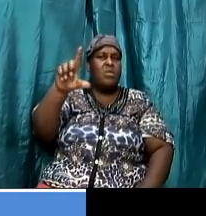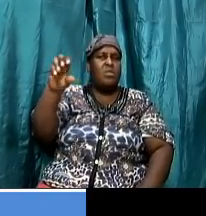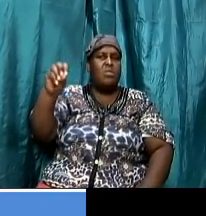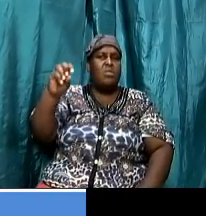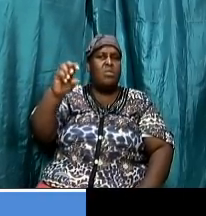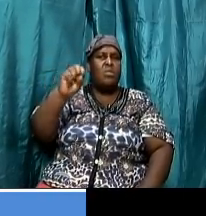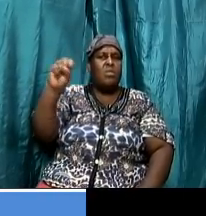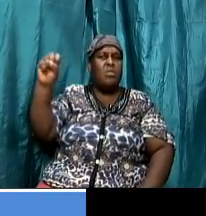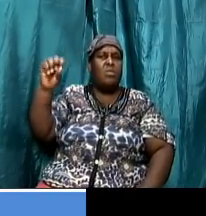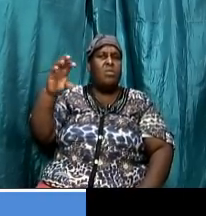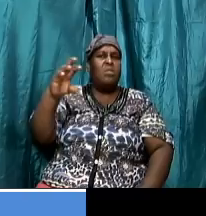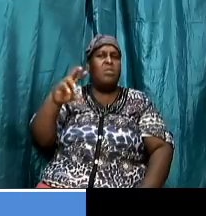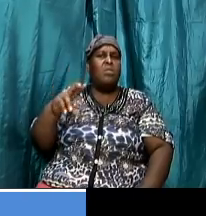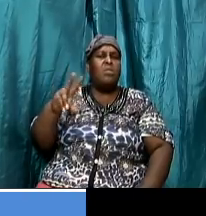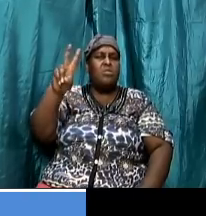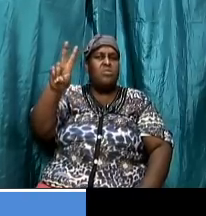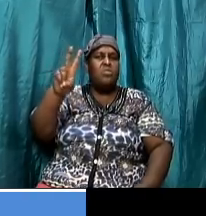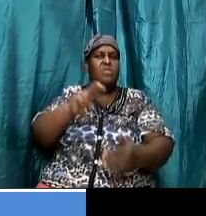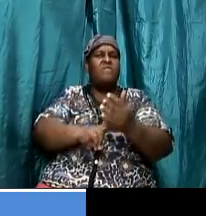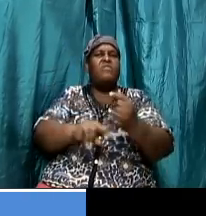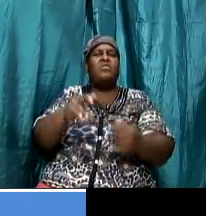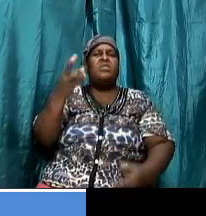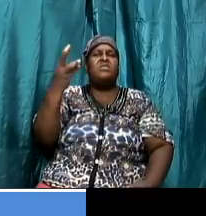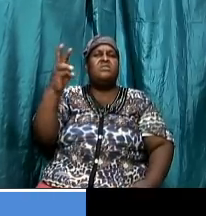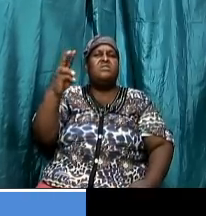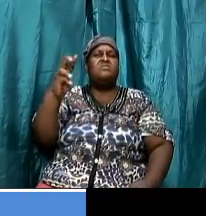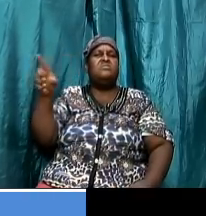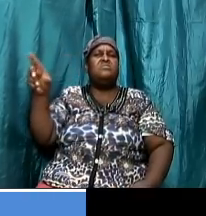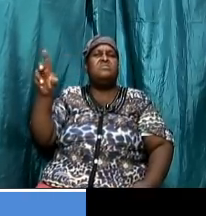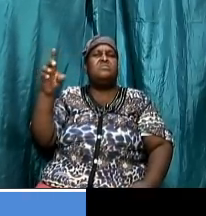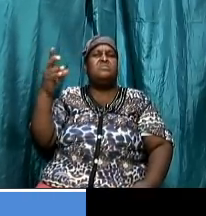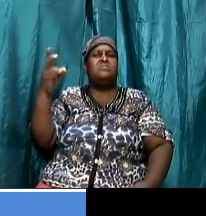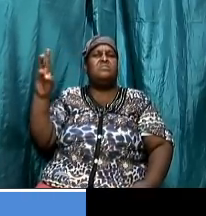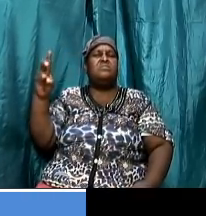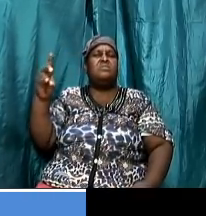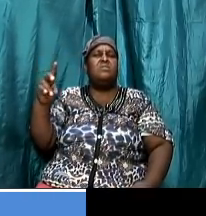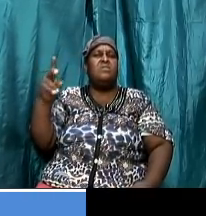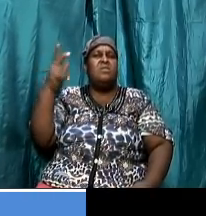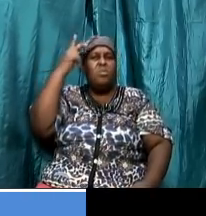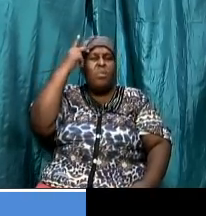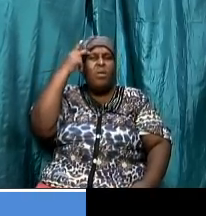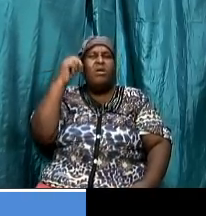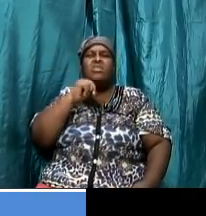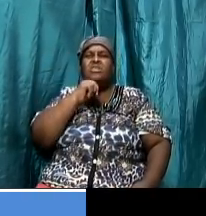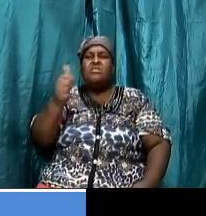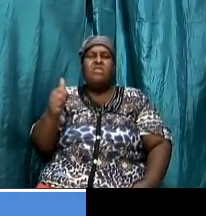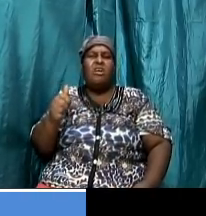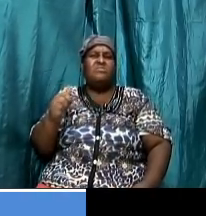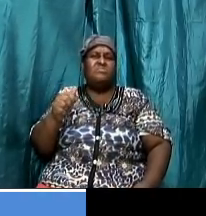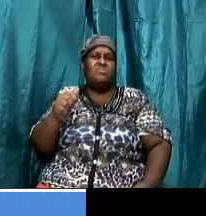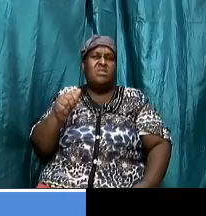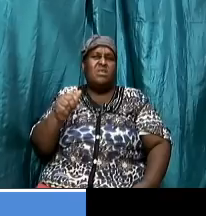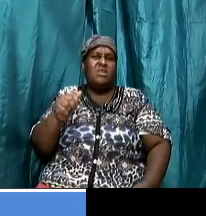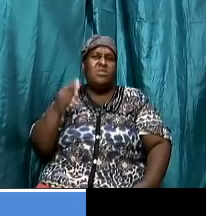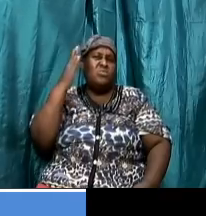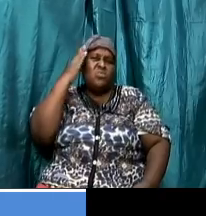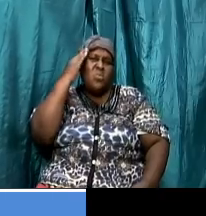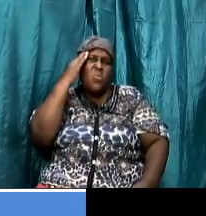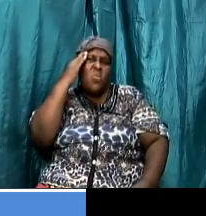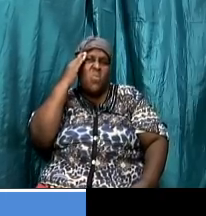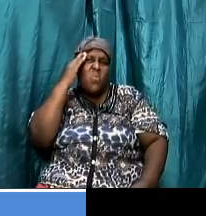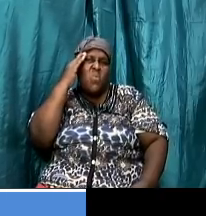paul as i said before was very familiar with the old testament he was familiar with